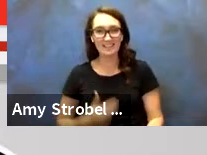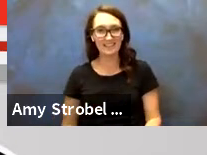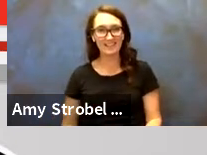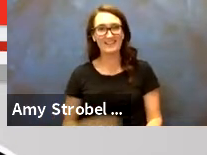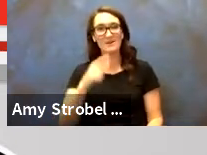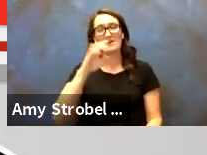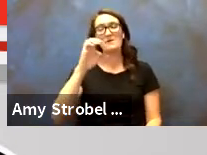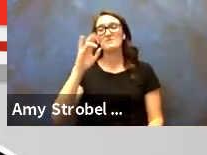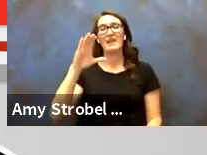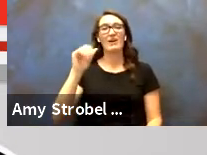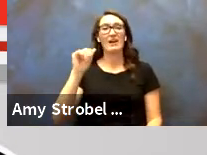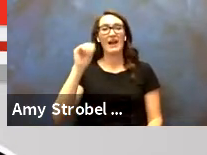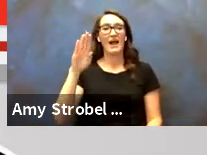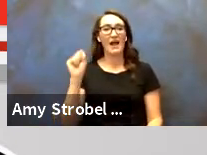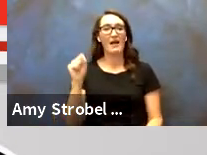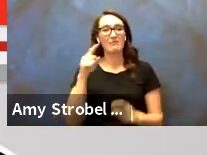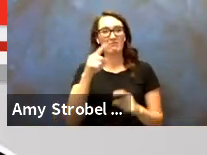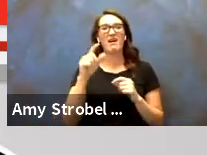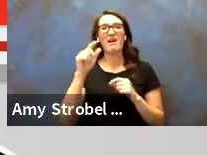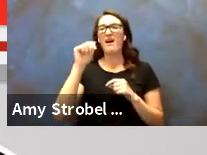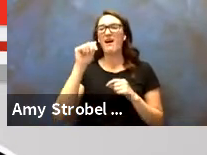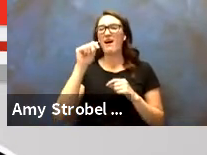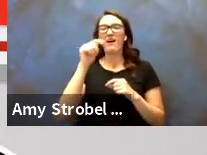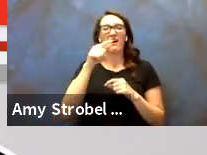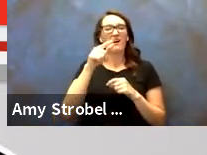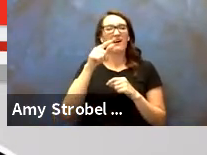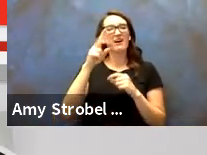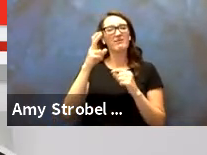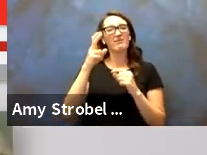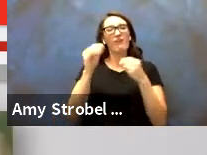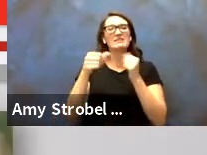Abbs, Administrative Assistant, five years of service.